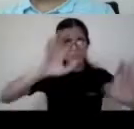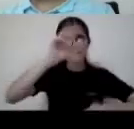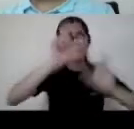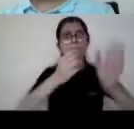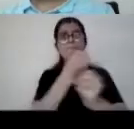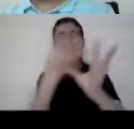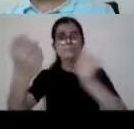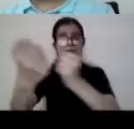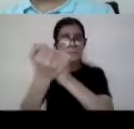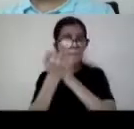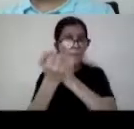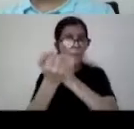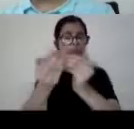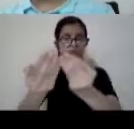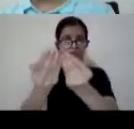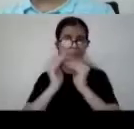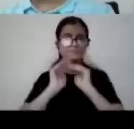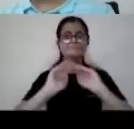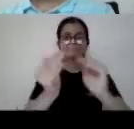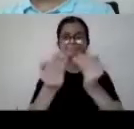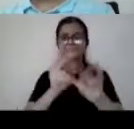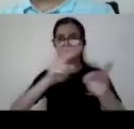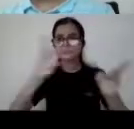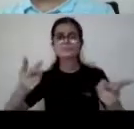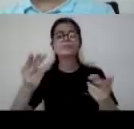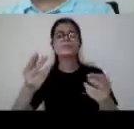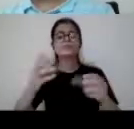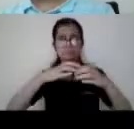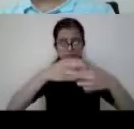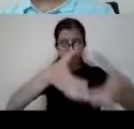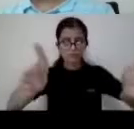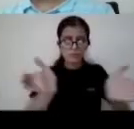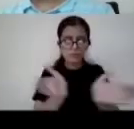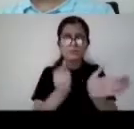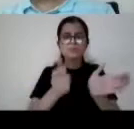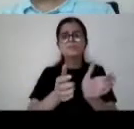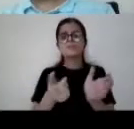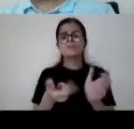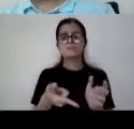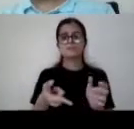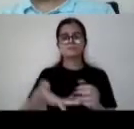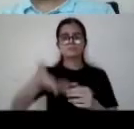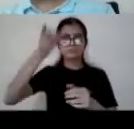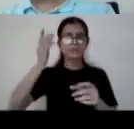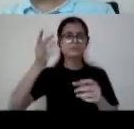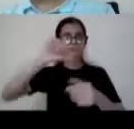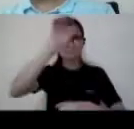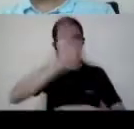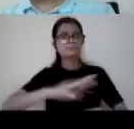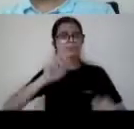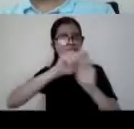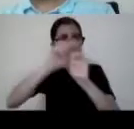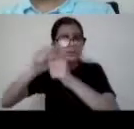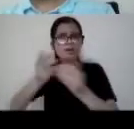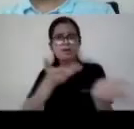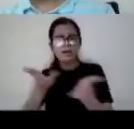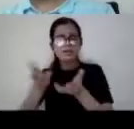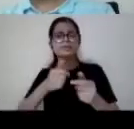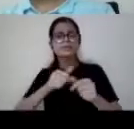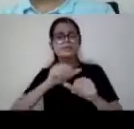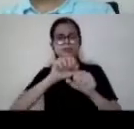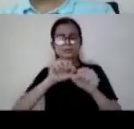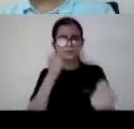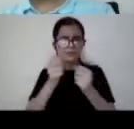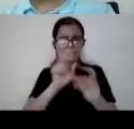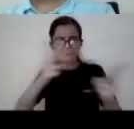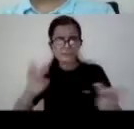of uh the blindness community under daisy forum of india uh to support the activities uh there and